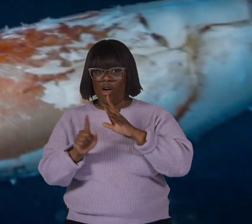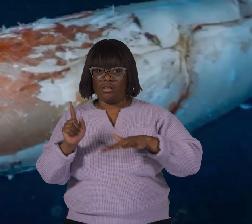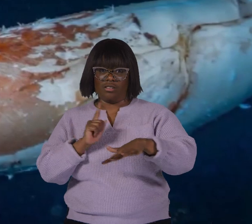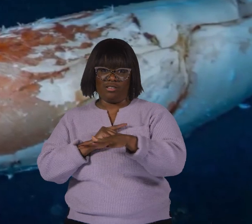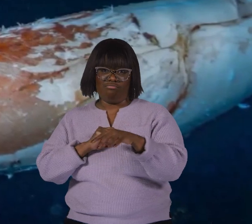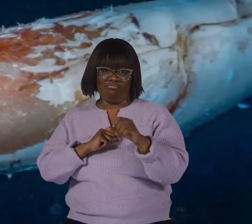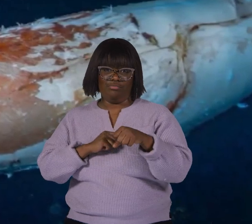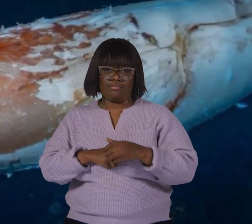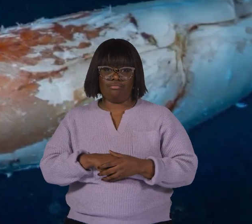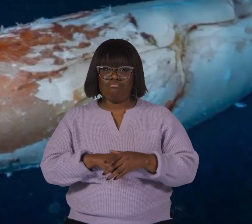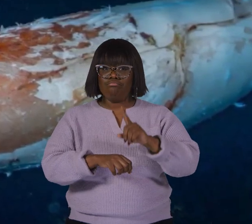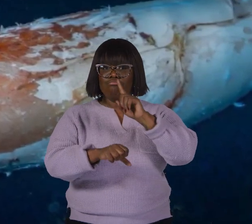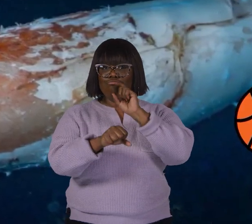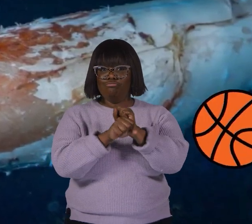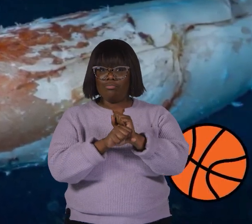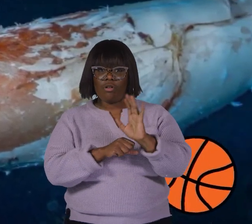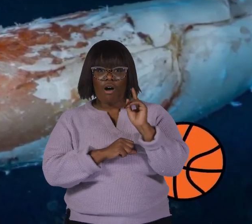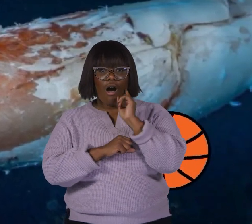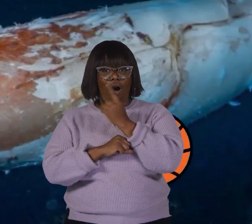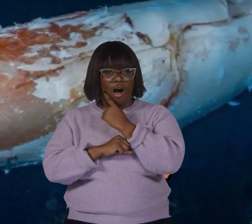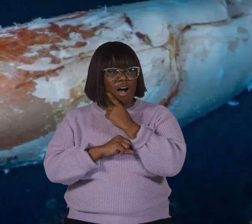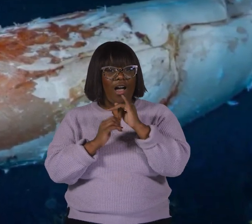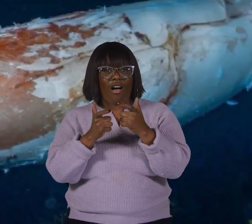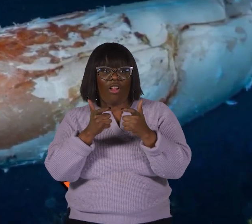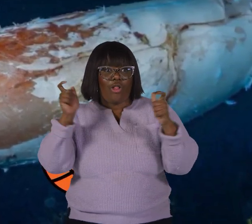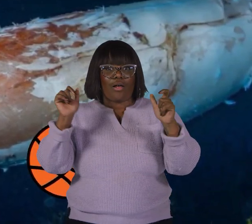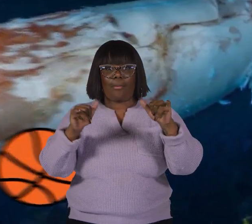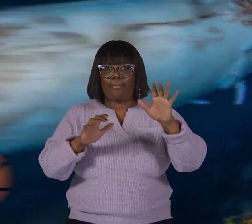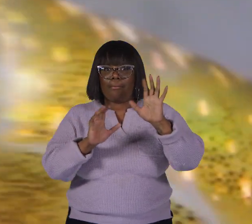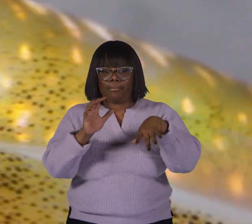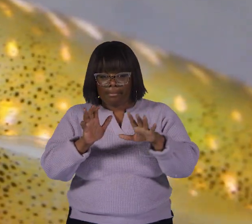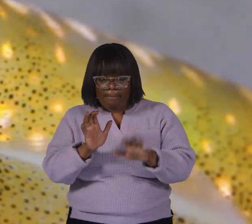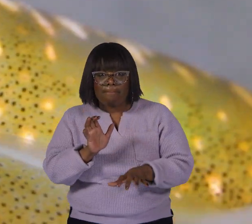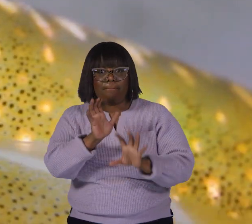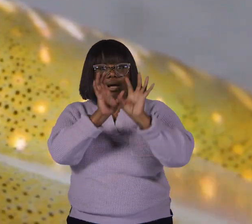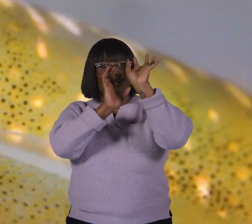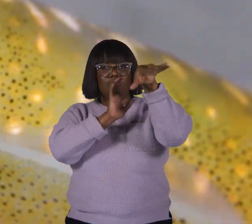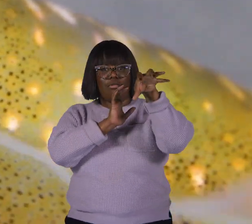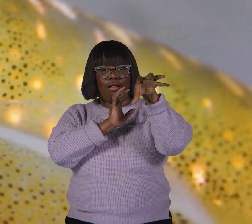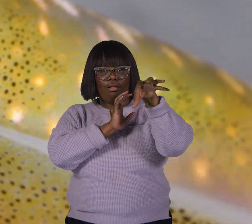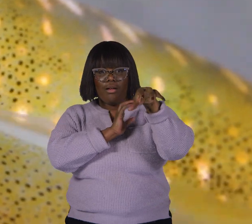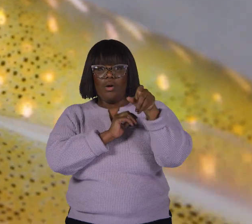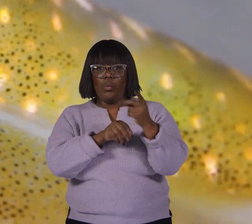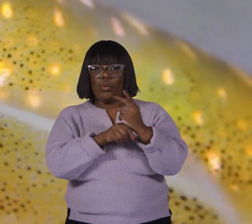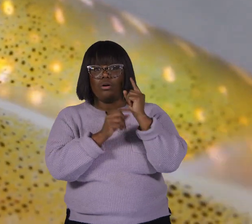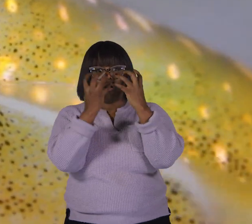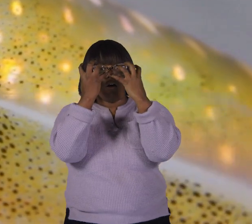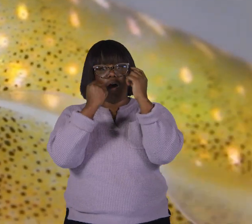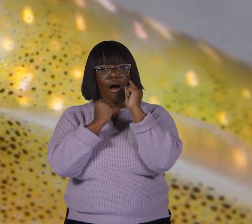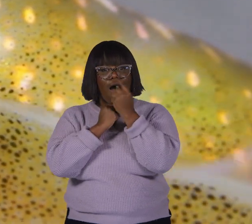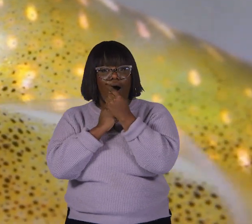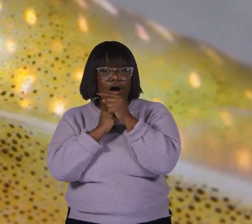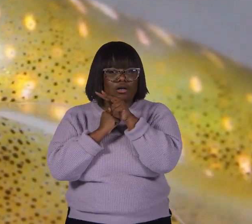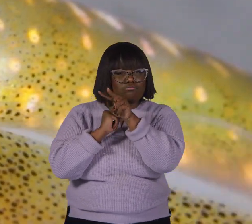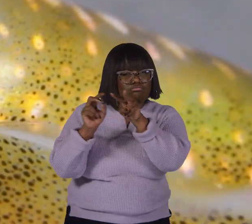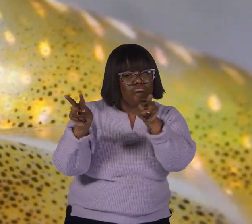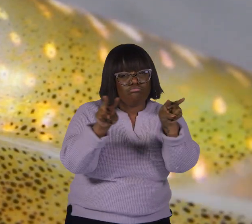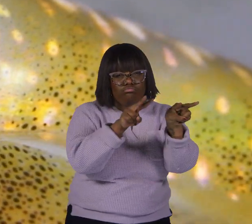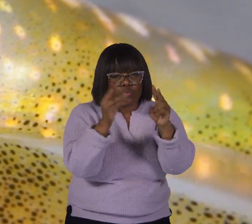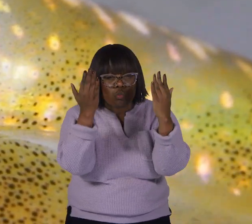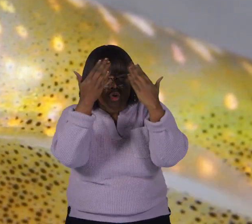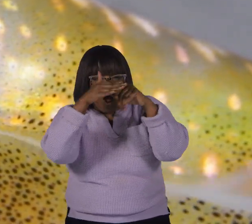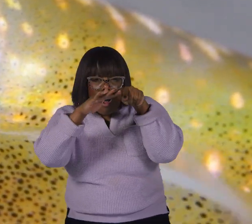In fact, their eyes can be as large as basketballs. They use their huge eyes to see in the ocean's dark depths,